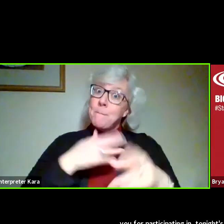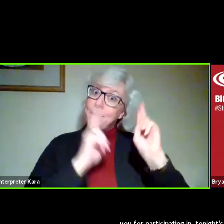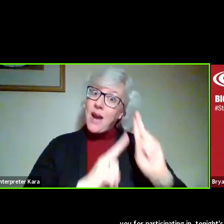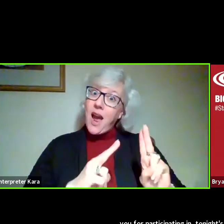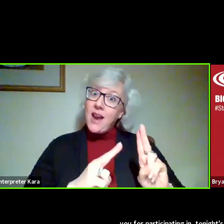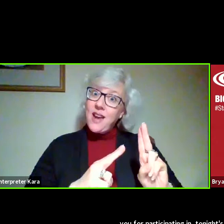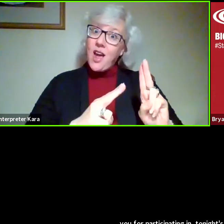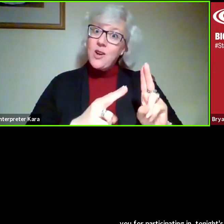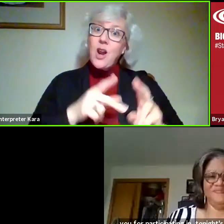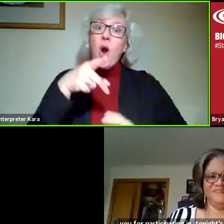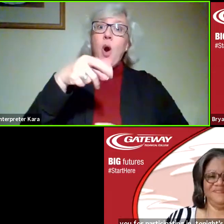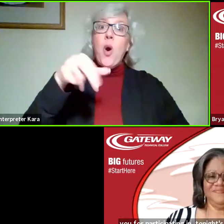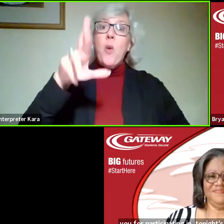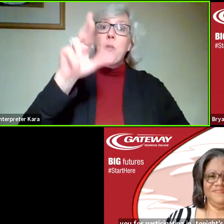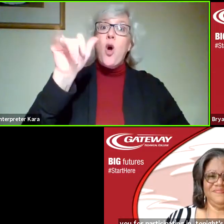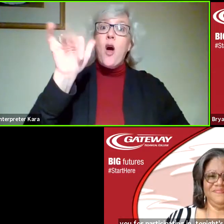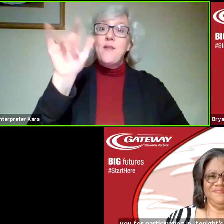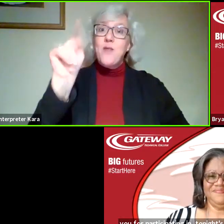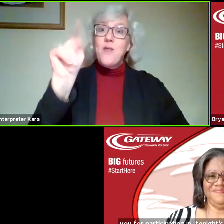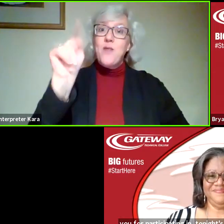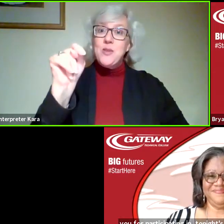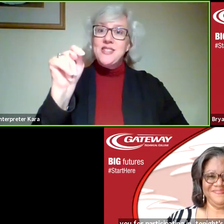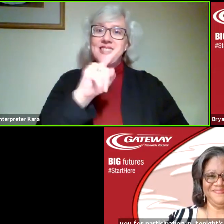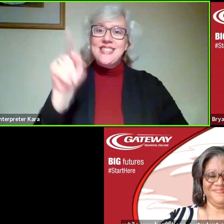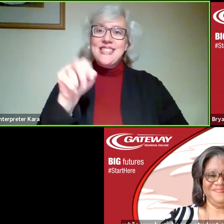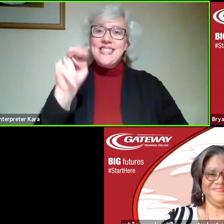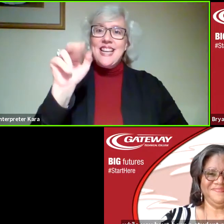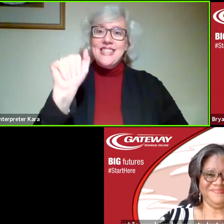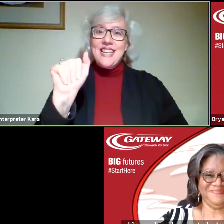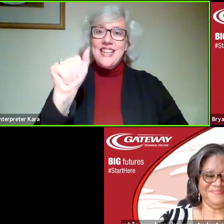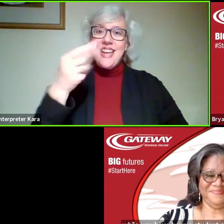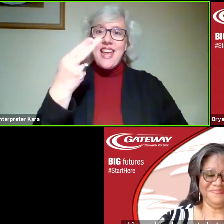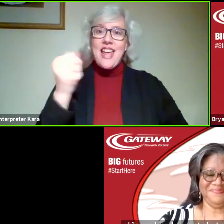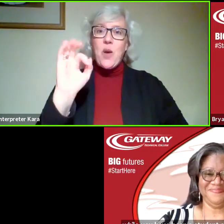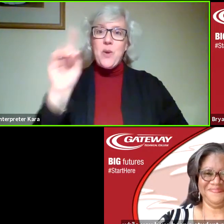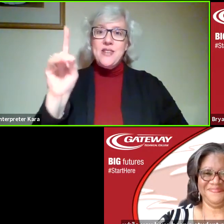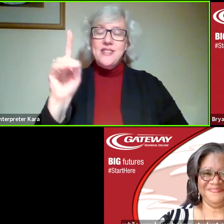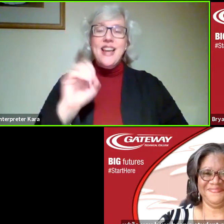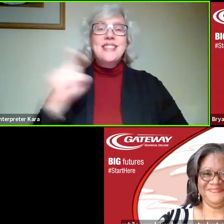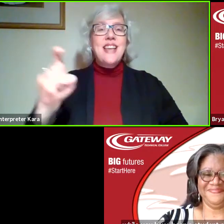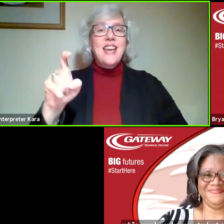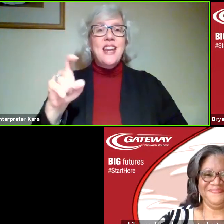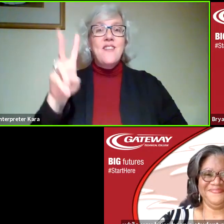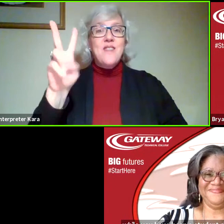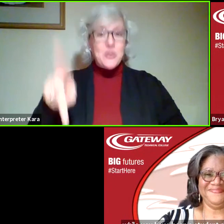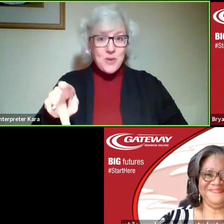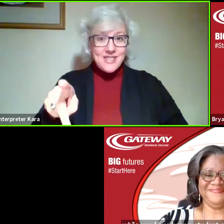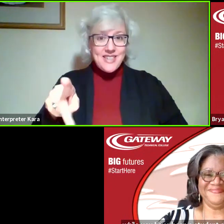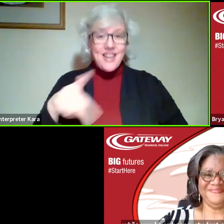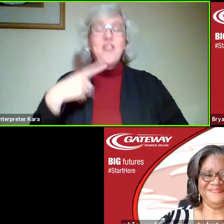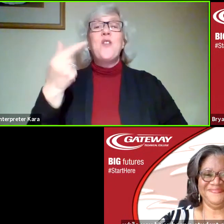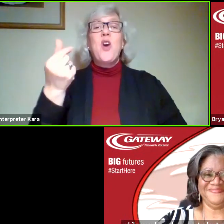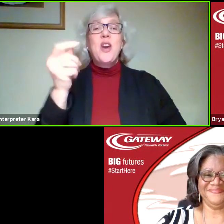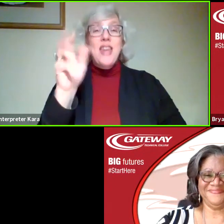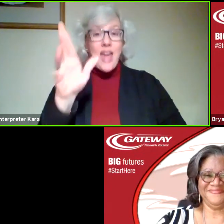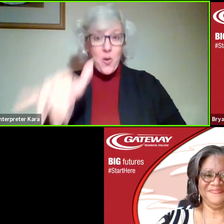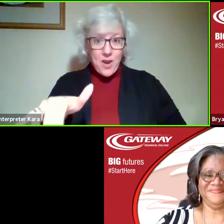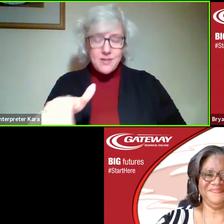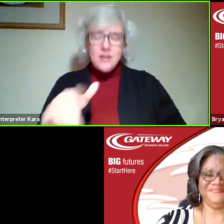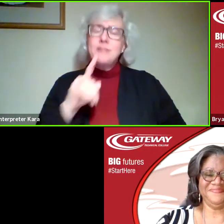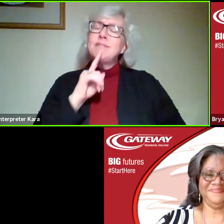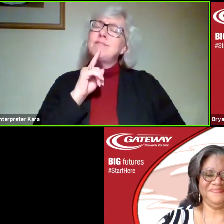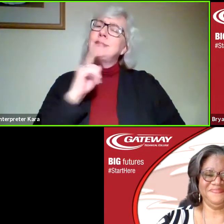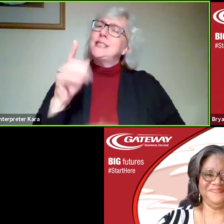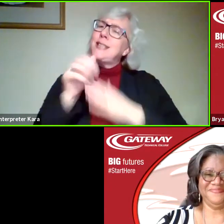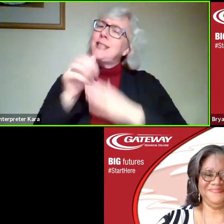introduce our Provost. Zena Haywood is the Executive Vice President and Provost for Gateway. She's been an instrumental leader in